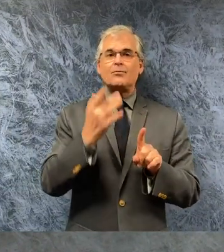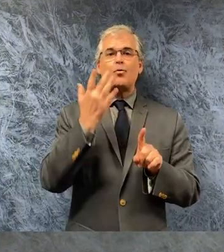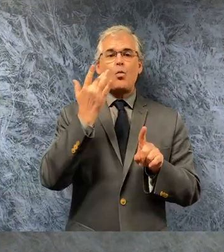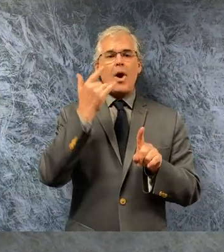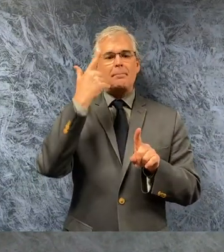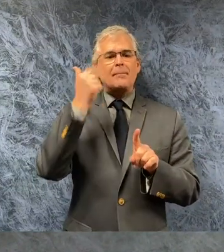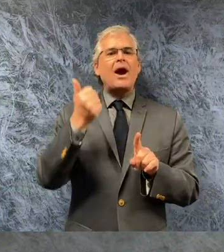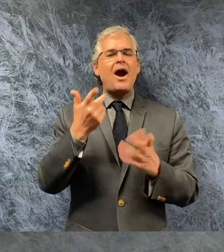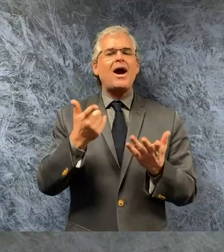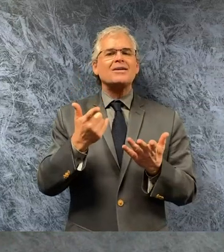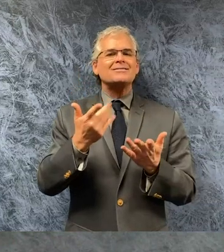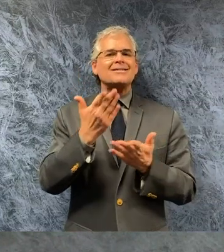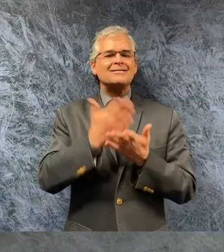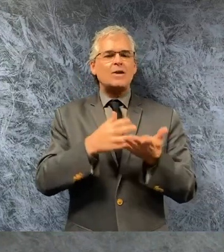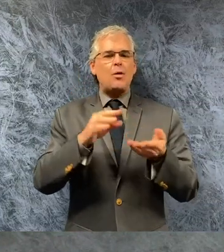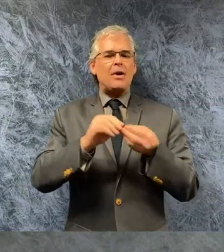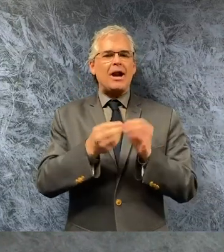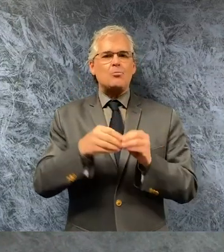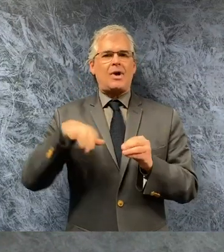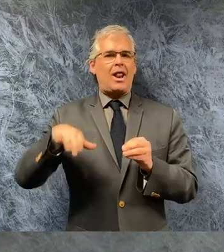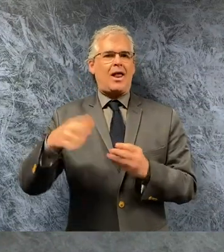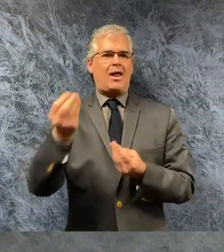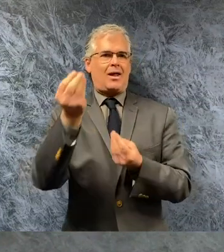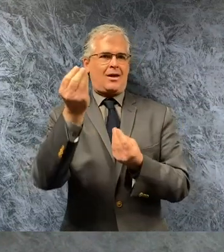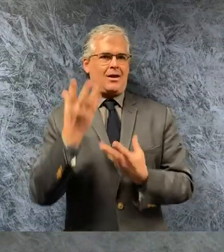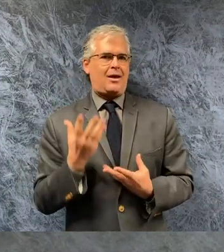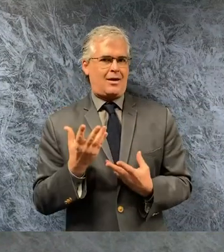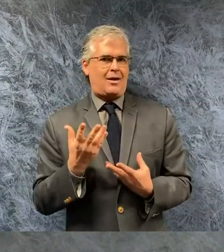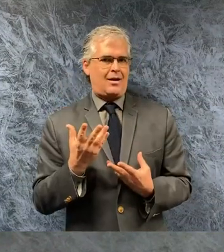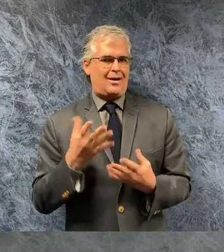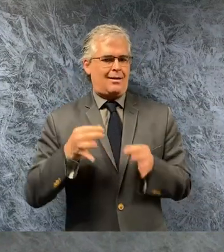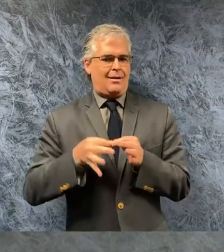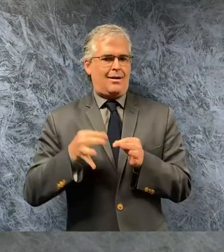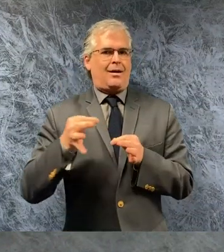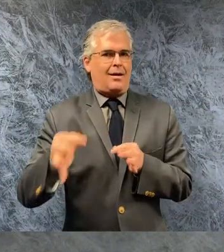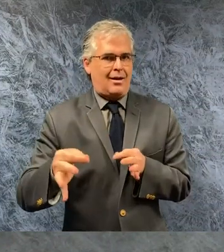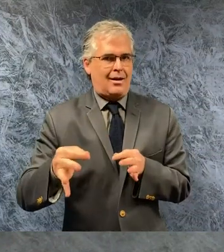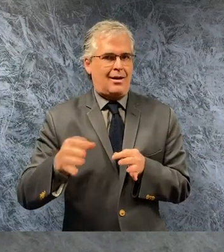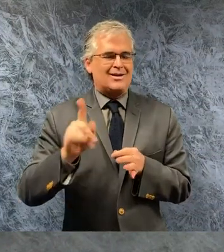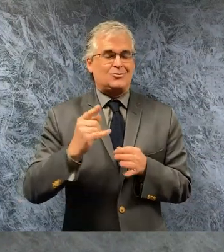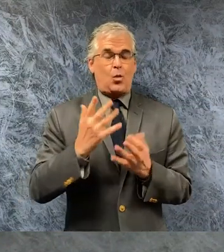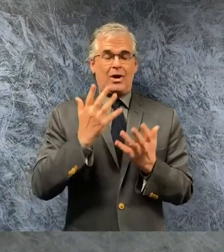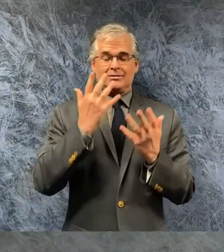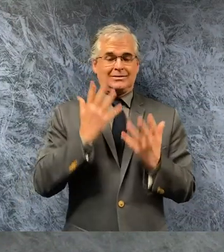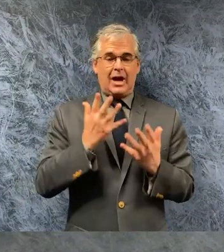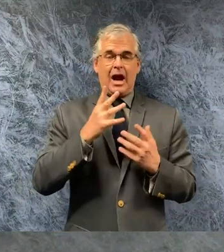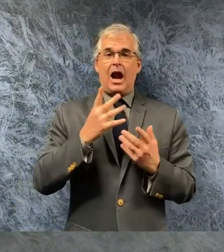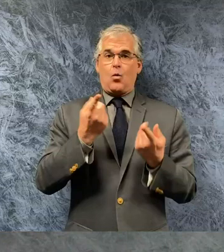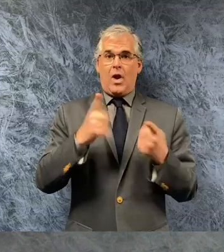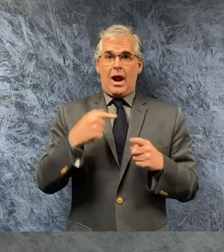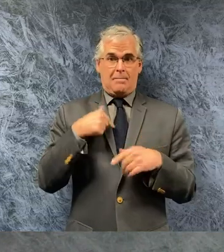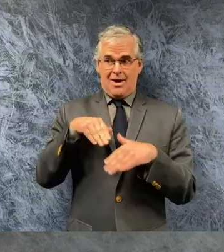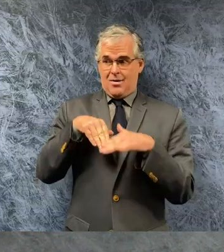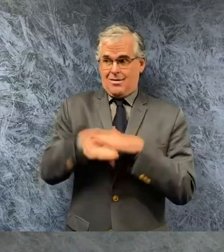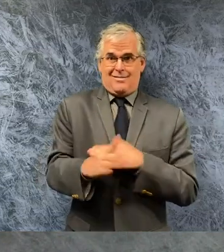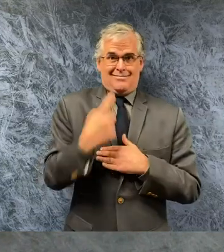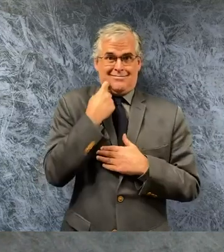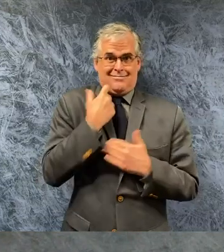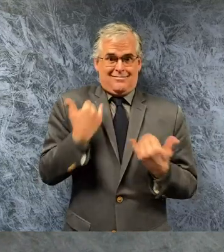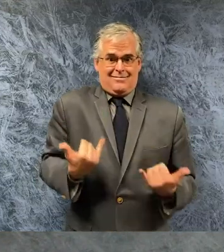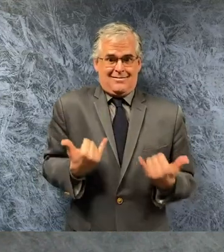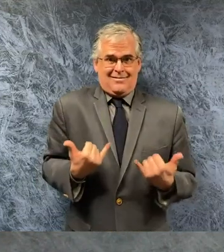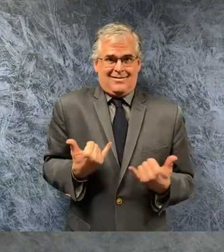and sadly uh we'll work to make this smoother in the future and sadly as i walked in the conference another death has been reported so we're